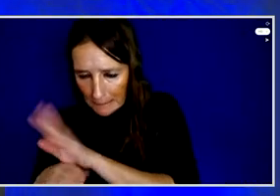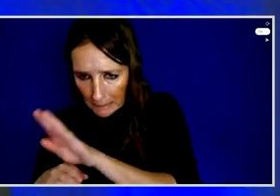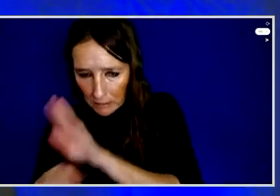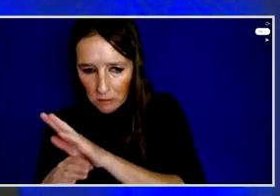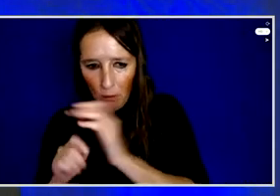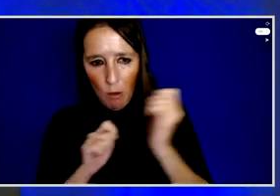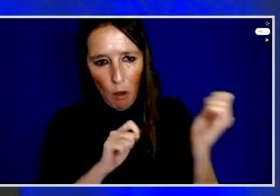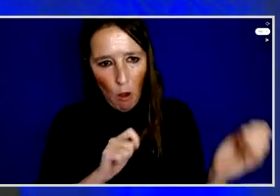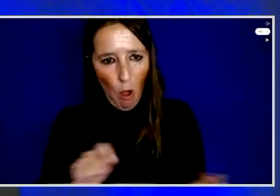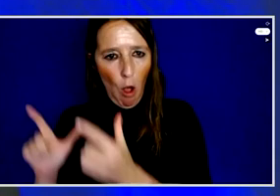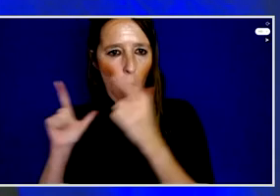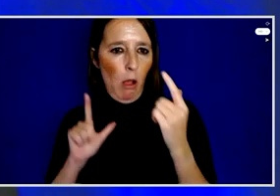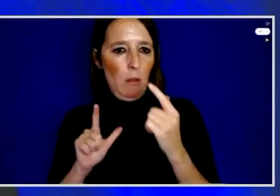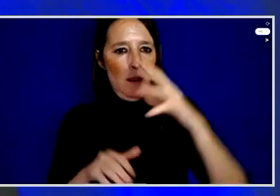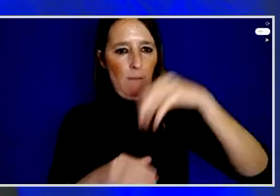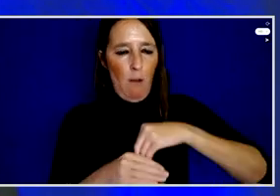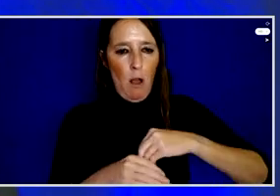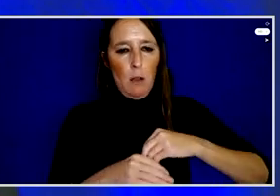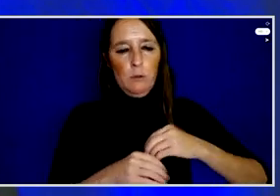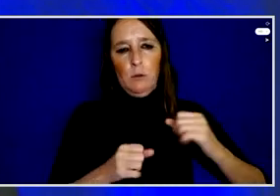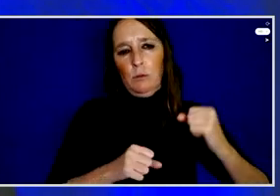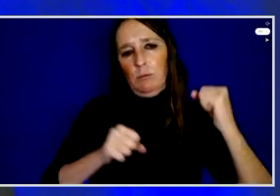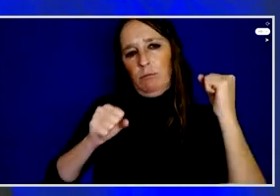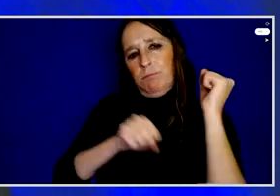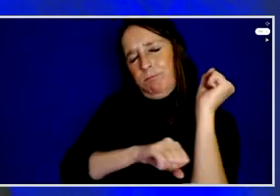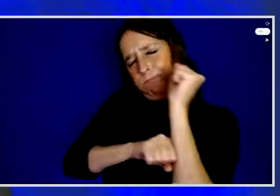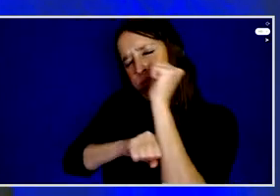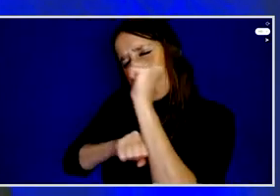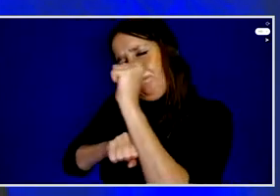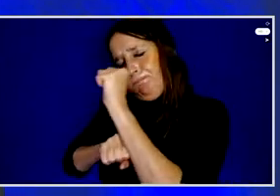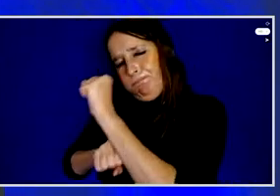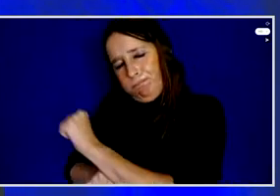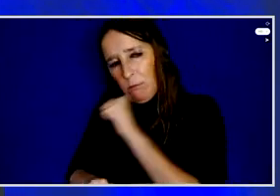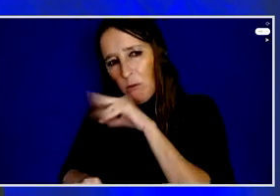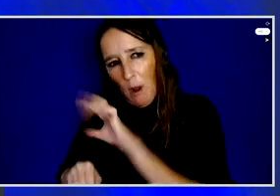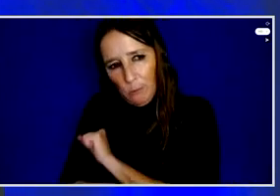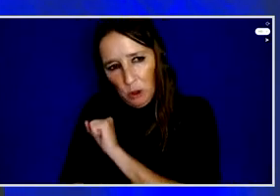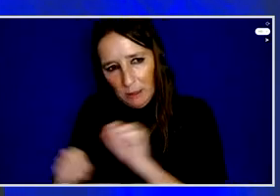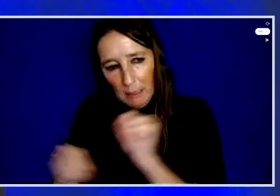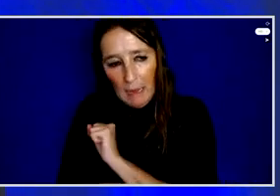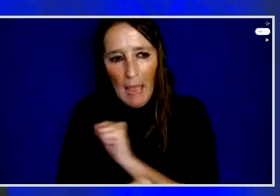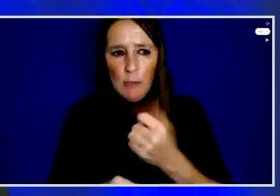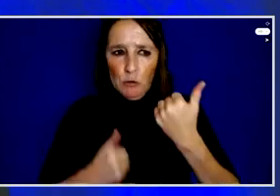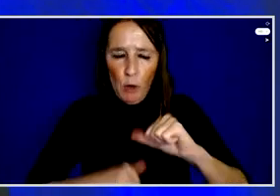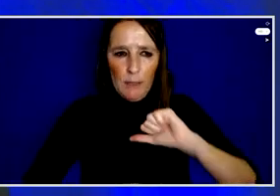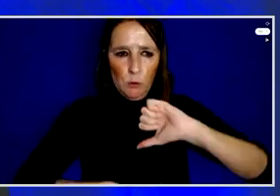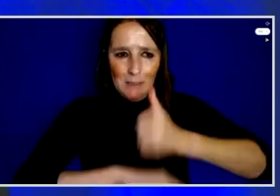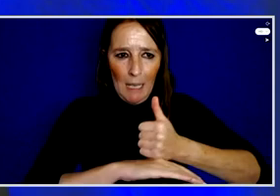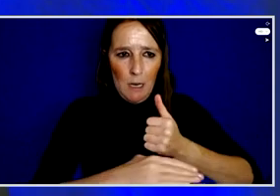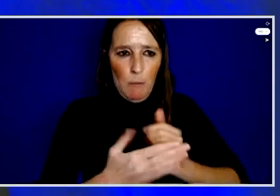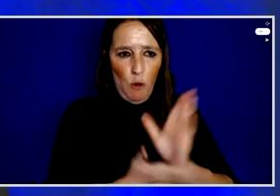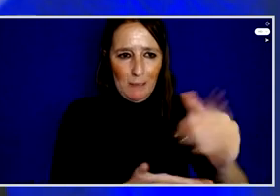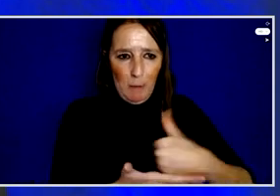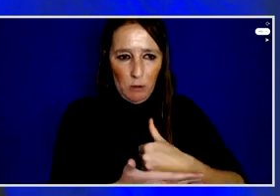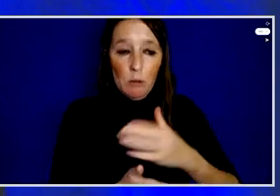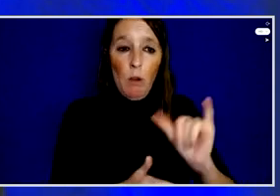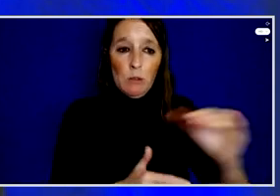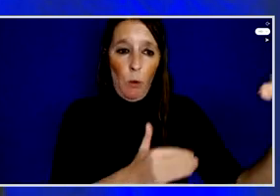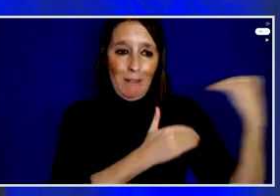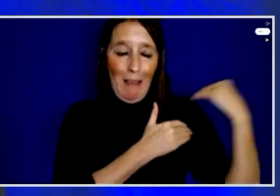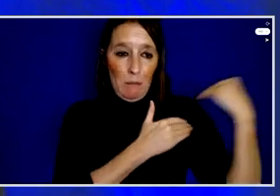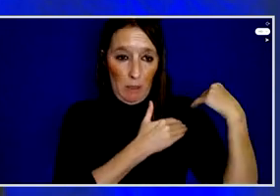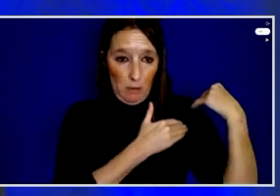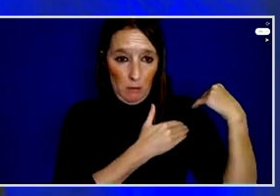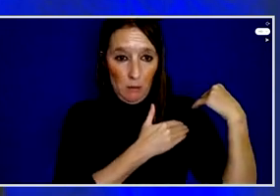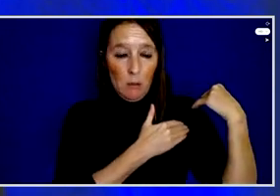in the fight against corruption, the fight for transparency, and for accountability. I think you've heard over the